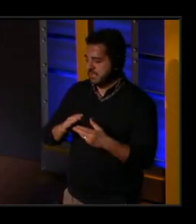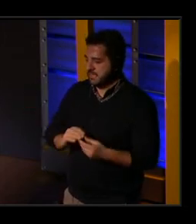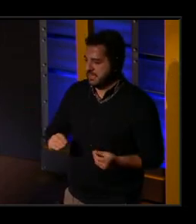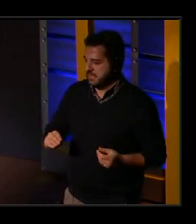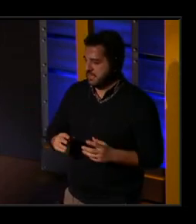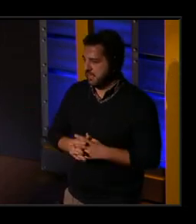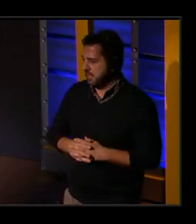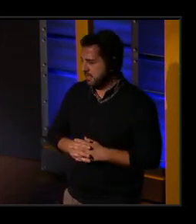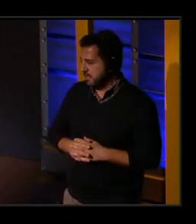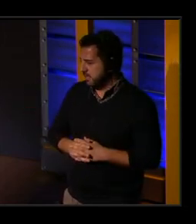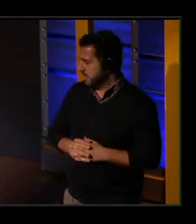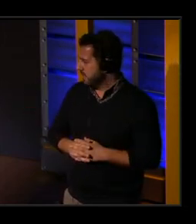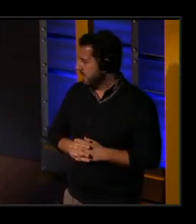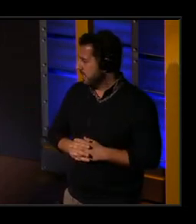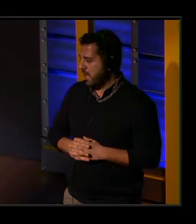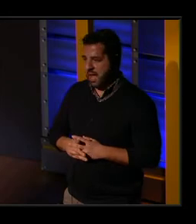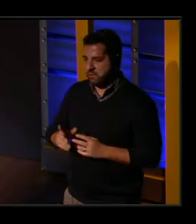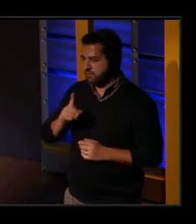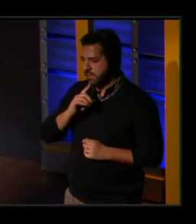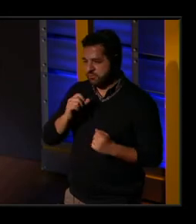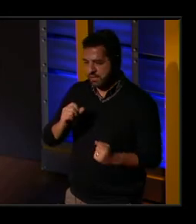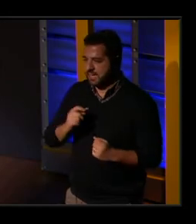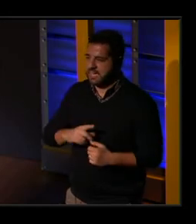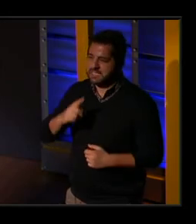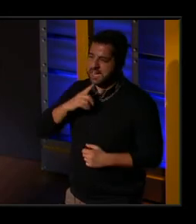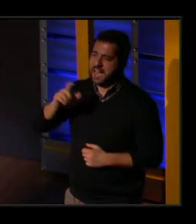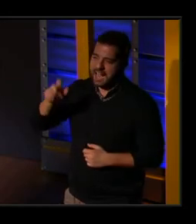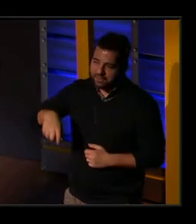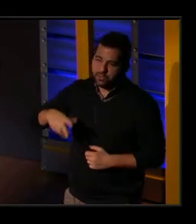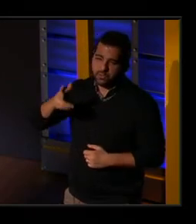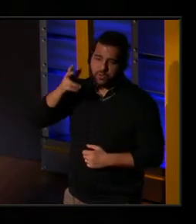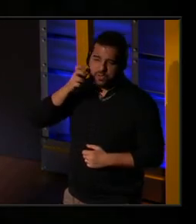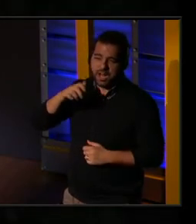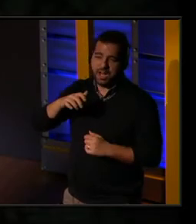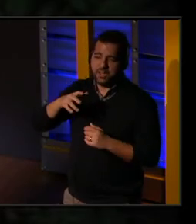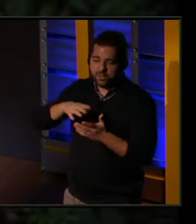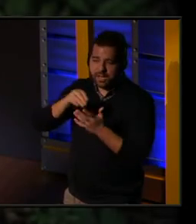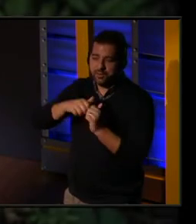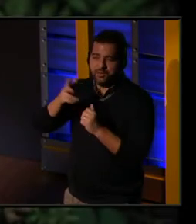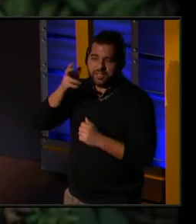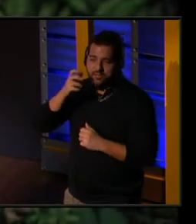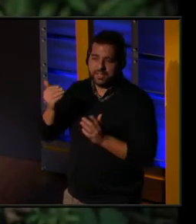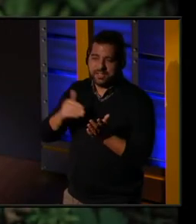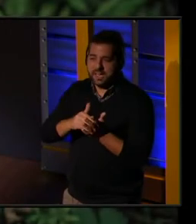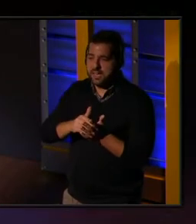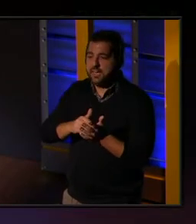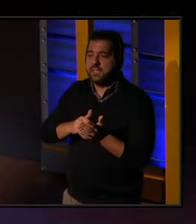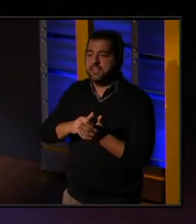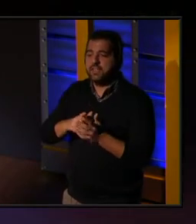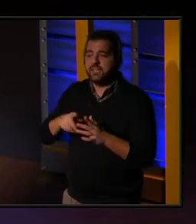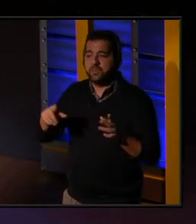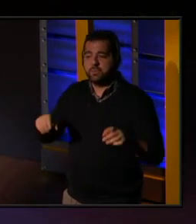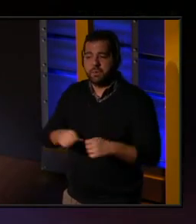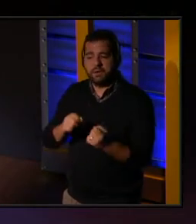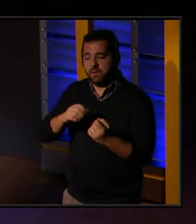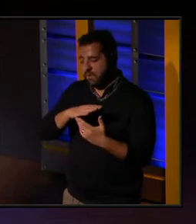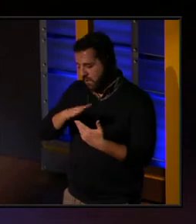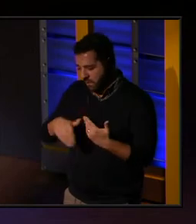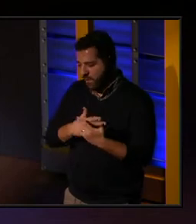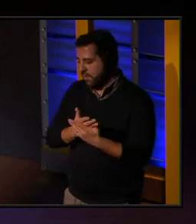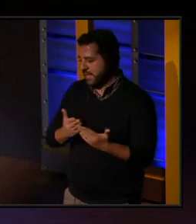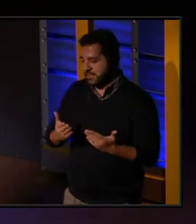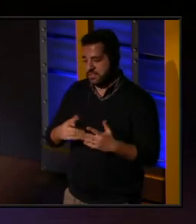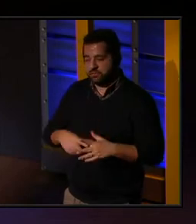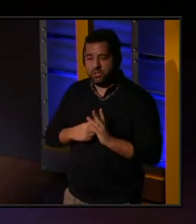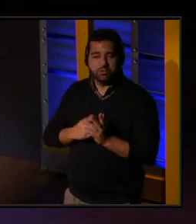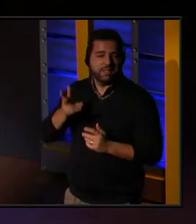And it was really strong, and I said, I have to learn to hear again, because I have a glimpse of it, but I need to, so I needed to break all the parts and